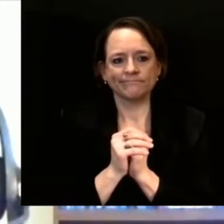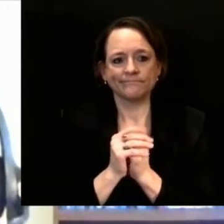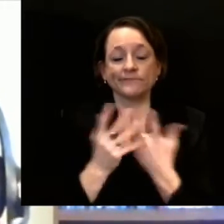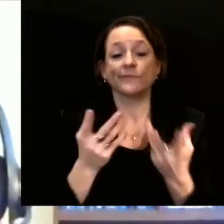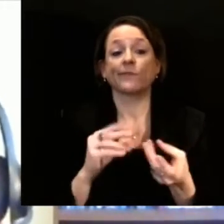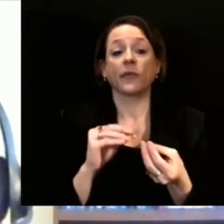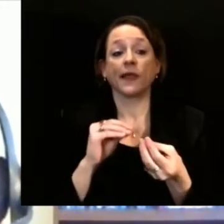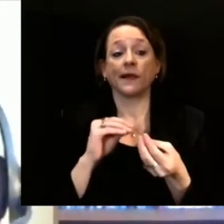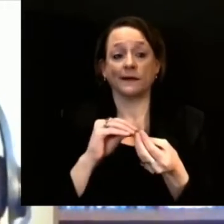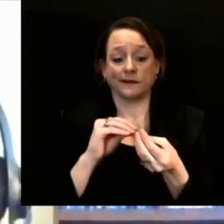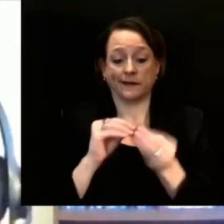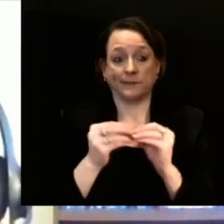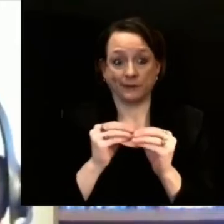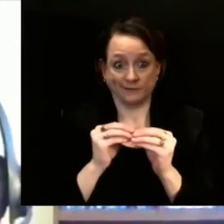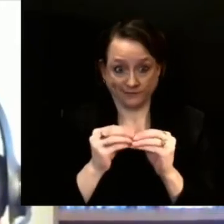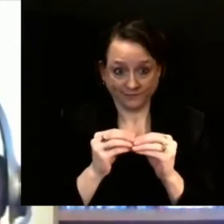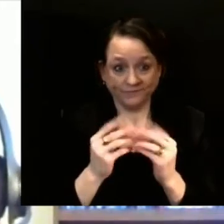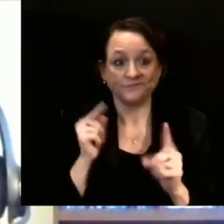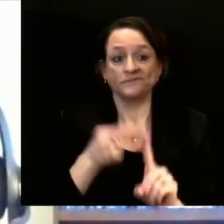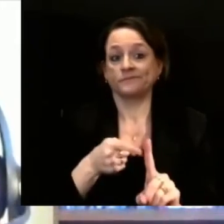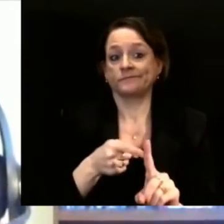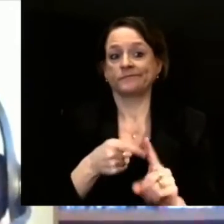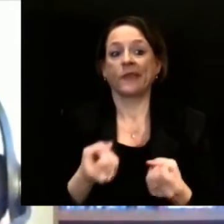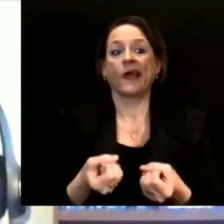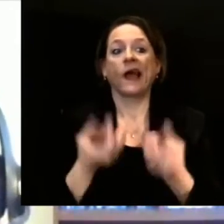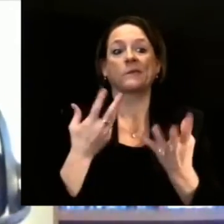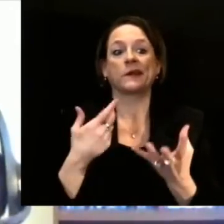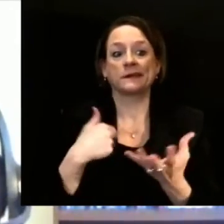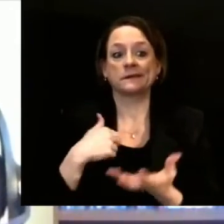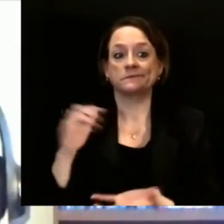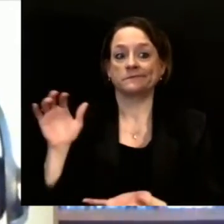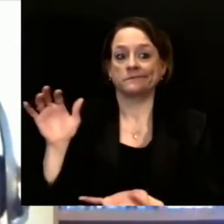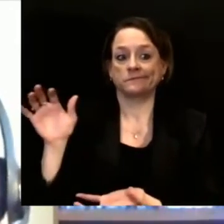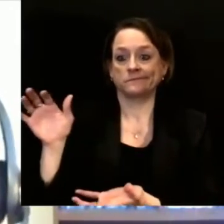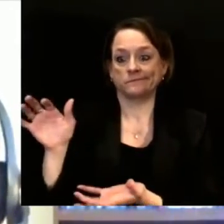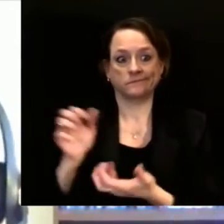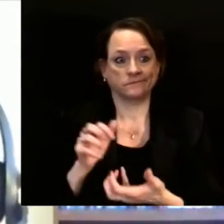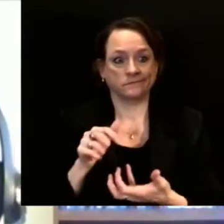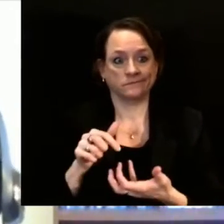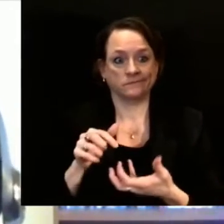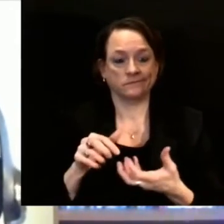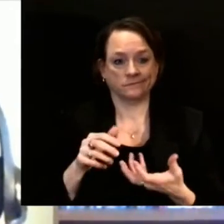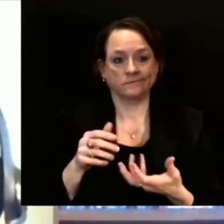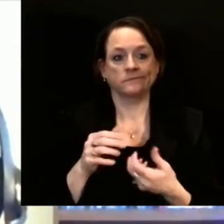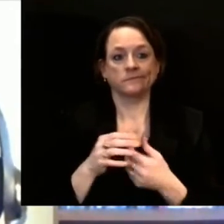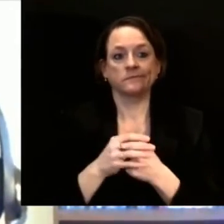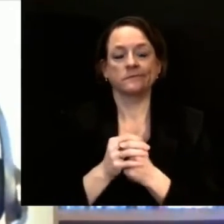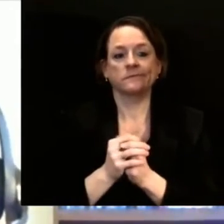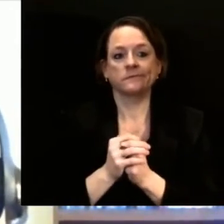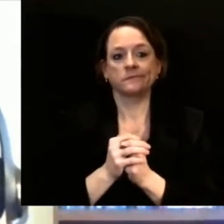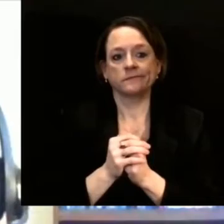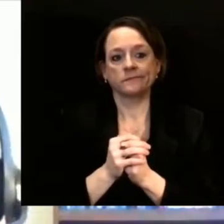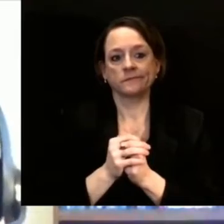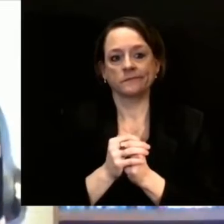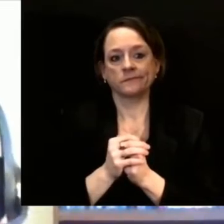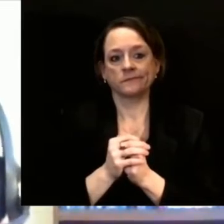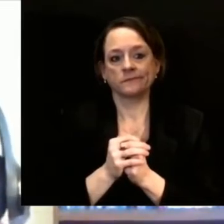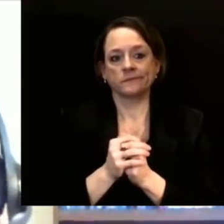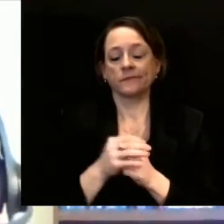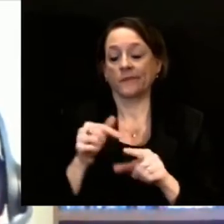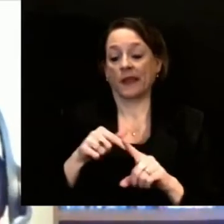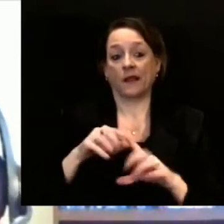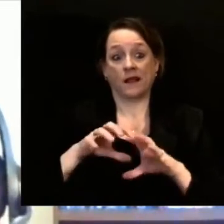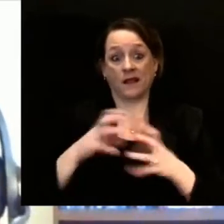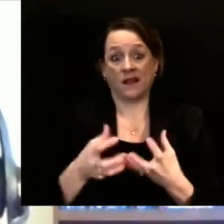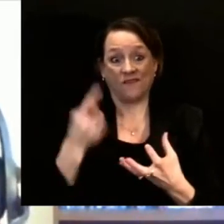in the pharmacy program for long term care, and the cadence with which that program is running. It's